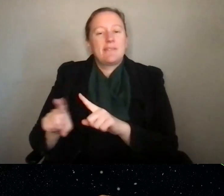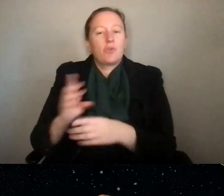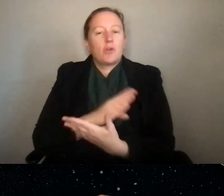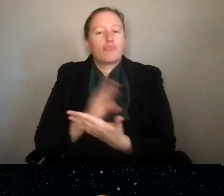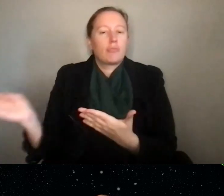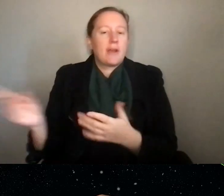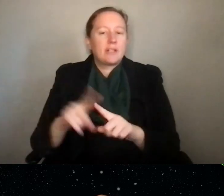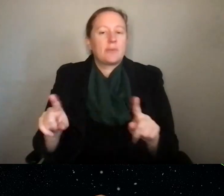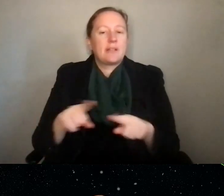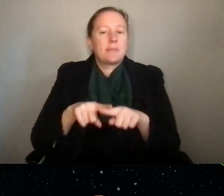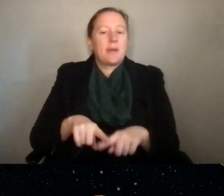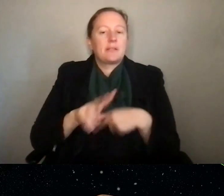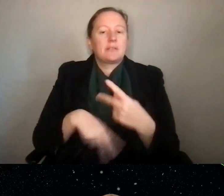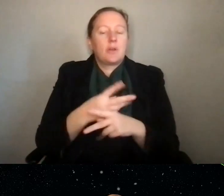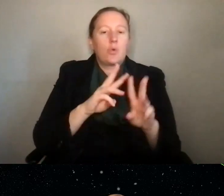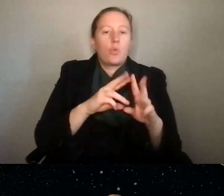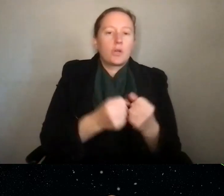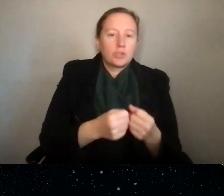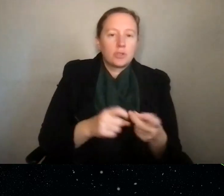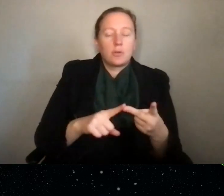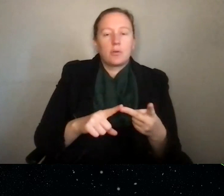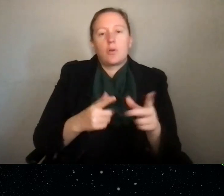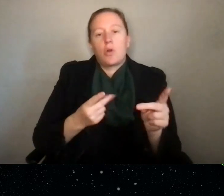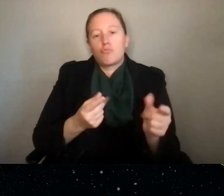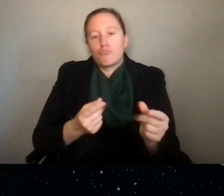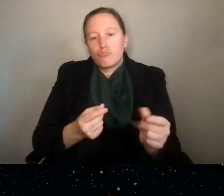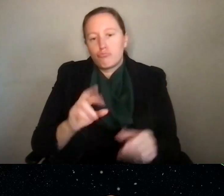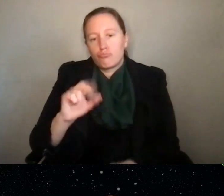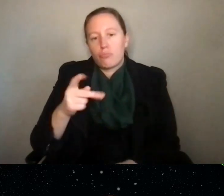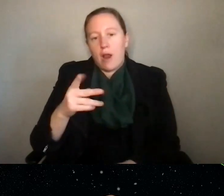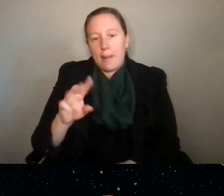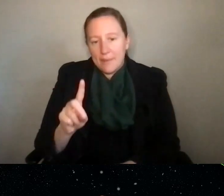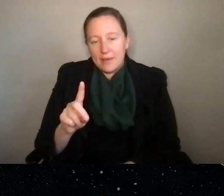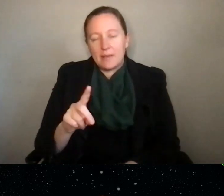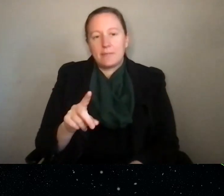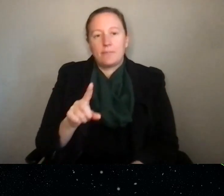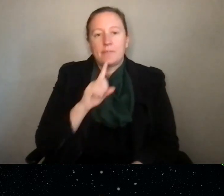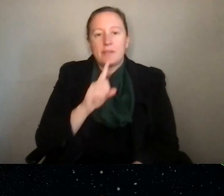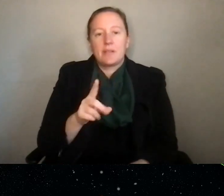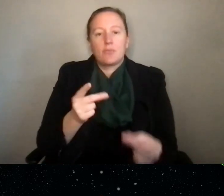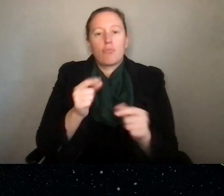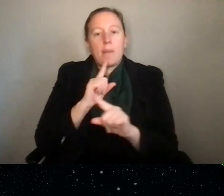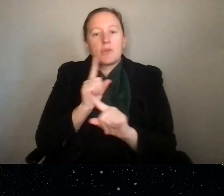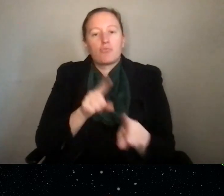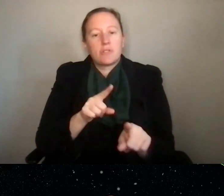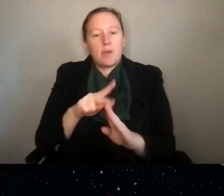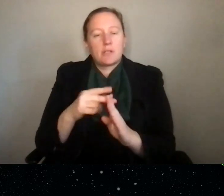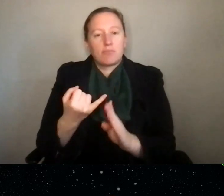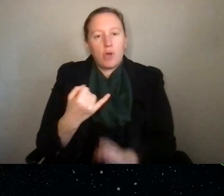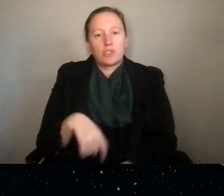what kind of proposal. So workshop proposal. Rapid proposals, which are rapid response projects,